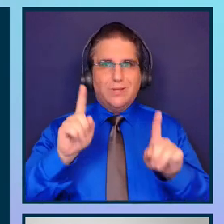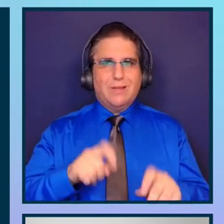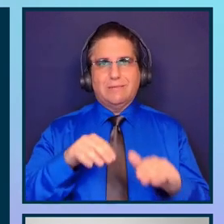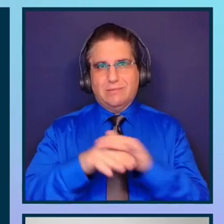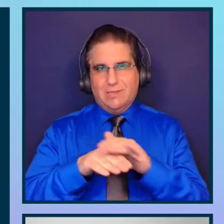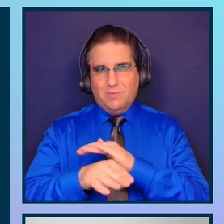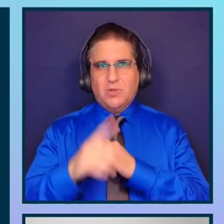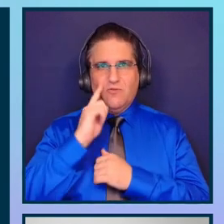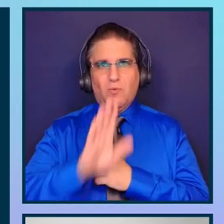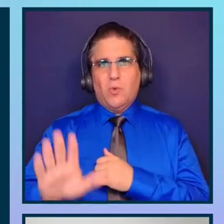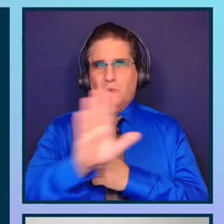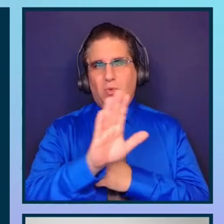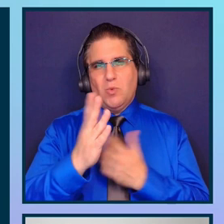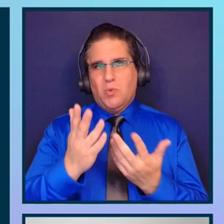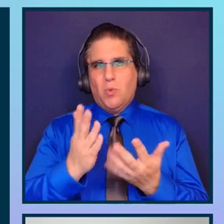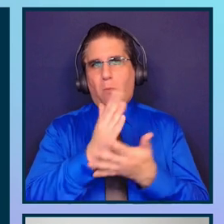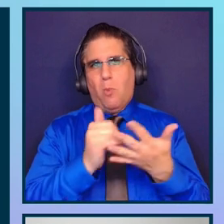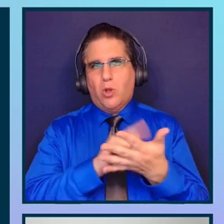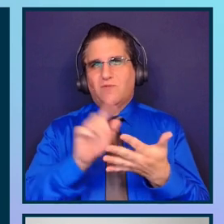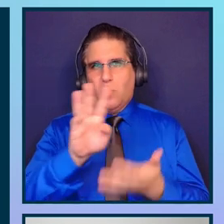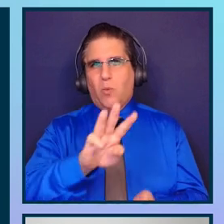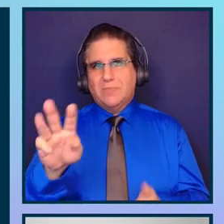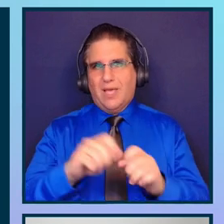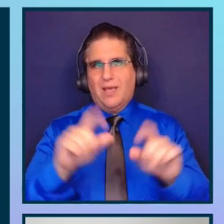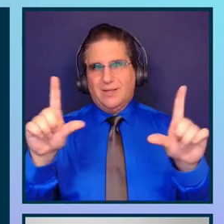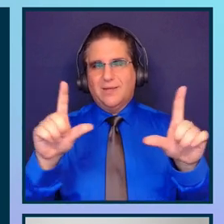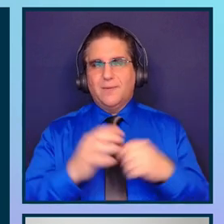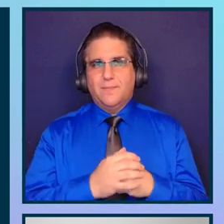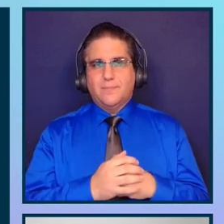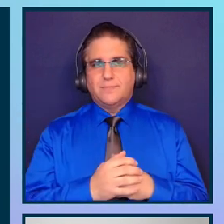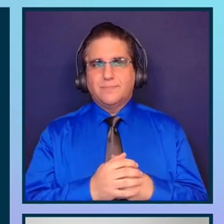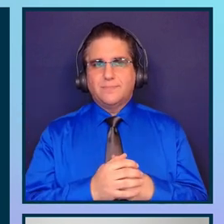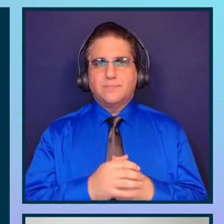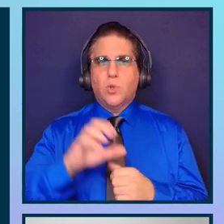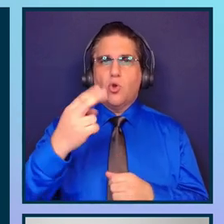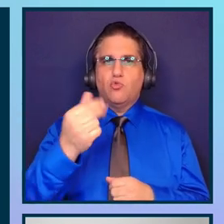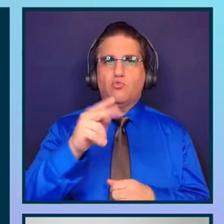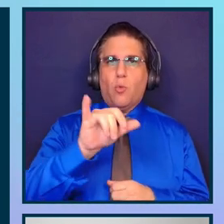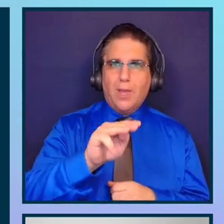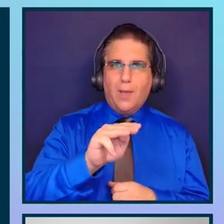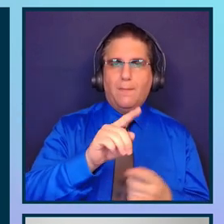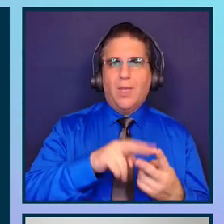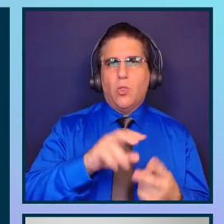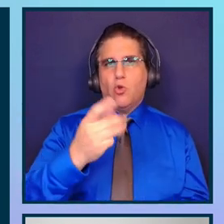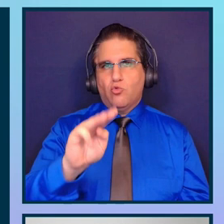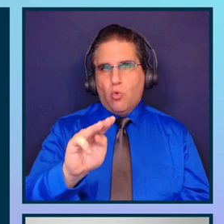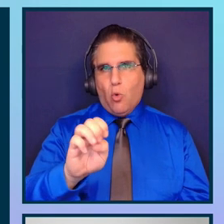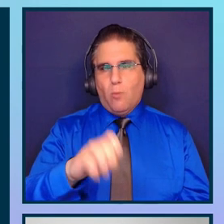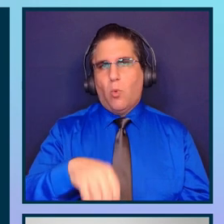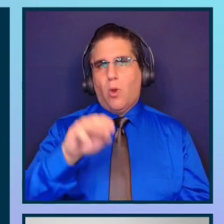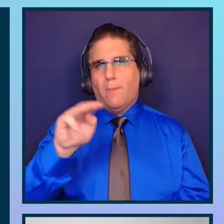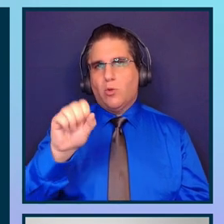of the parts of your website. Chromium, either Chrome or Microsoft Edge, has